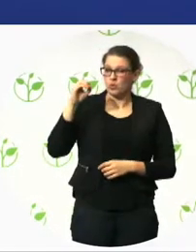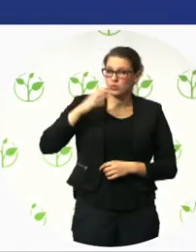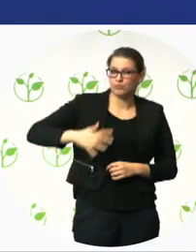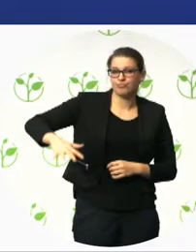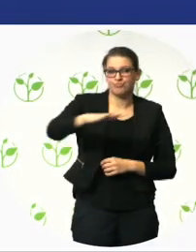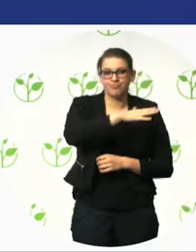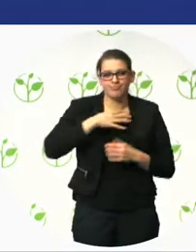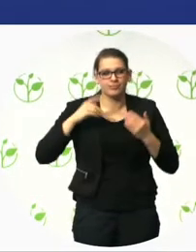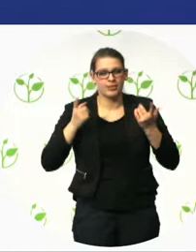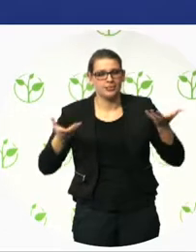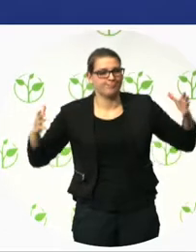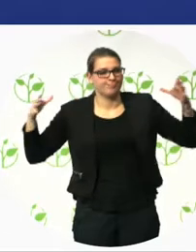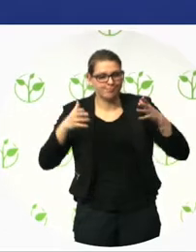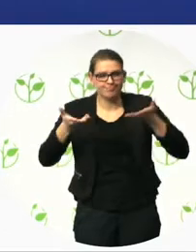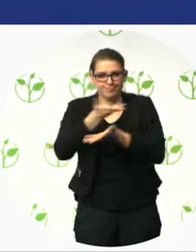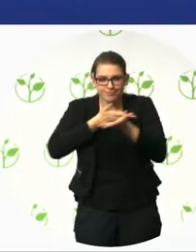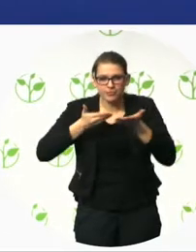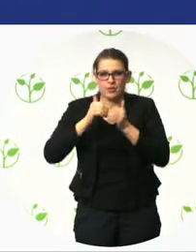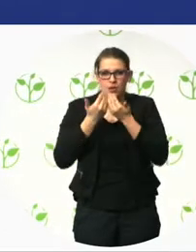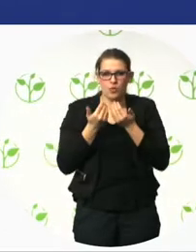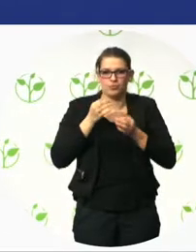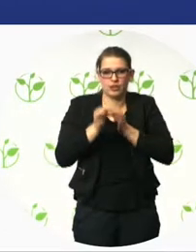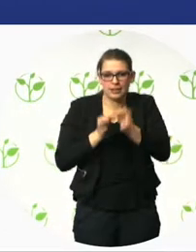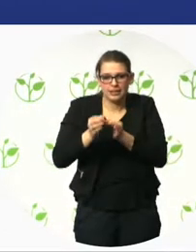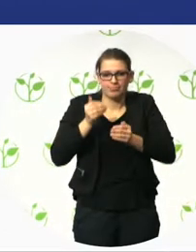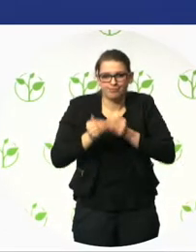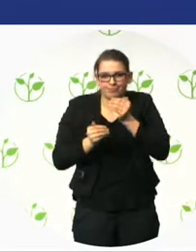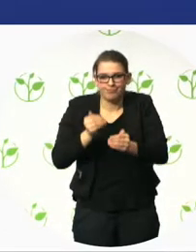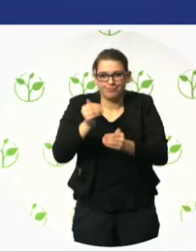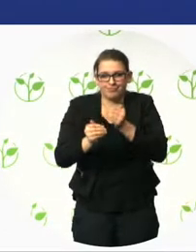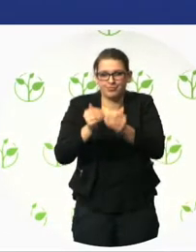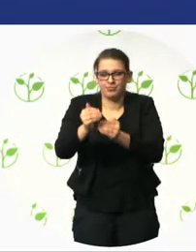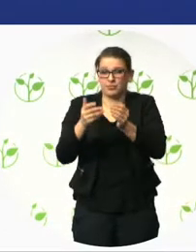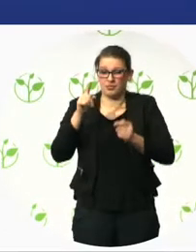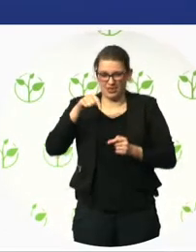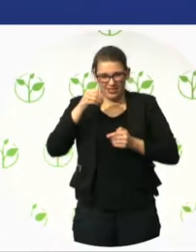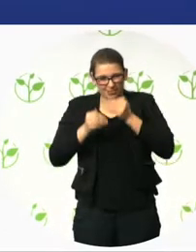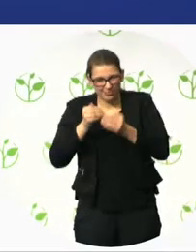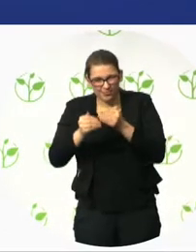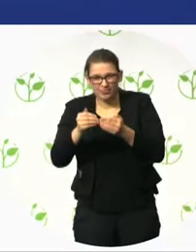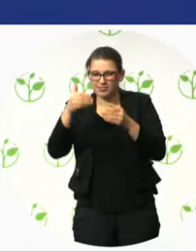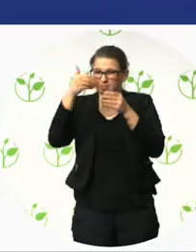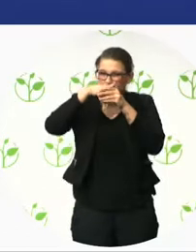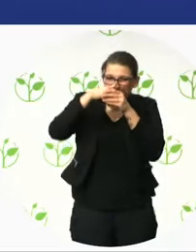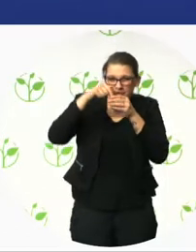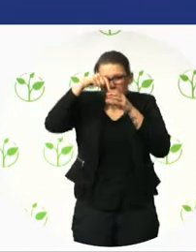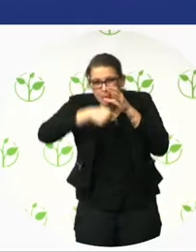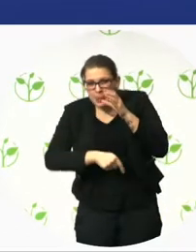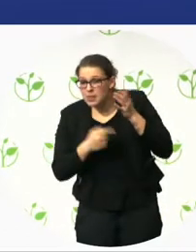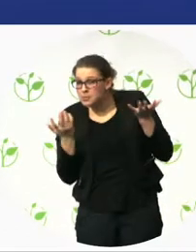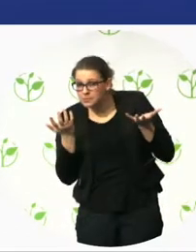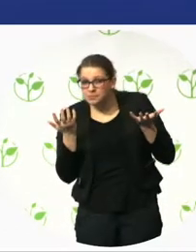The essence of the strategy, which is important, is that the decision is made by the City Council of Oslo.